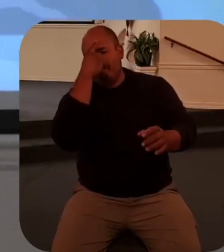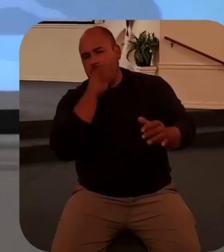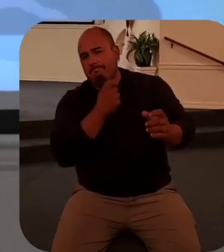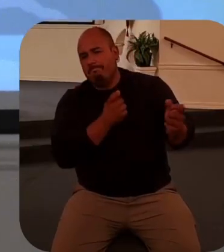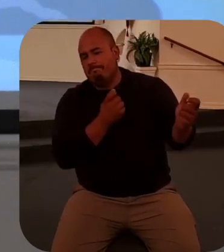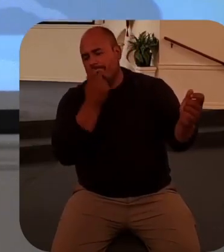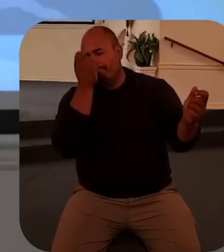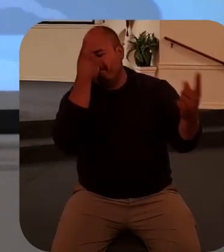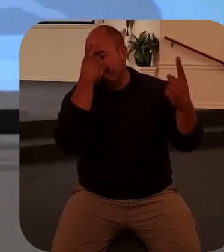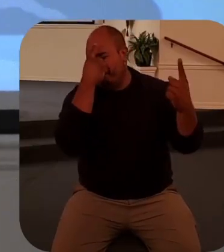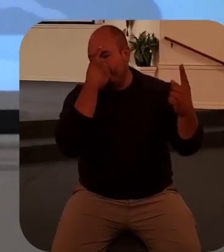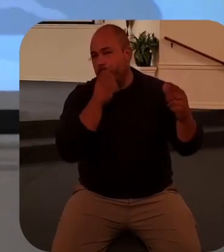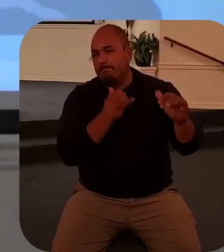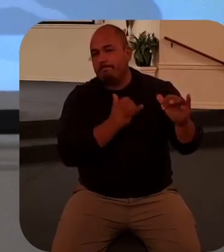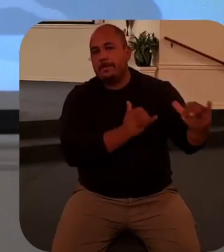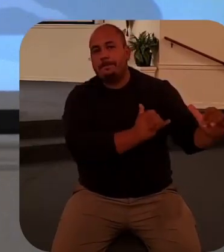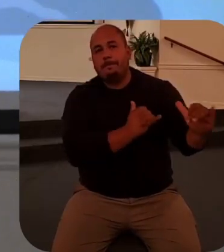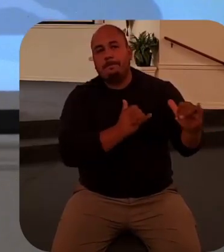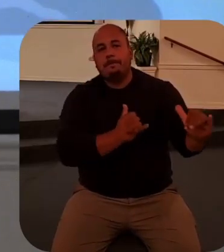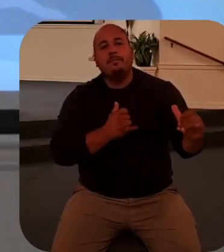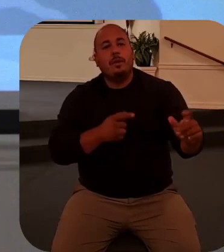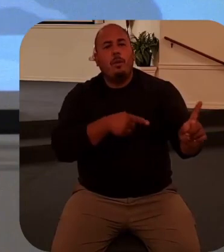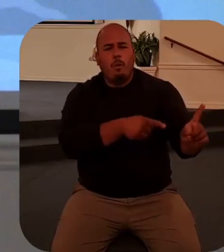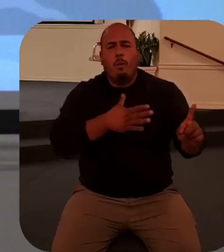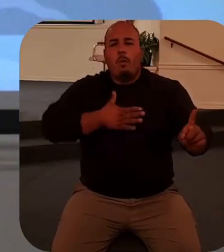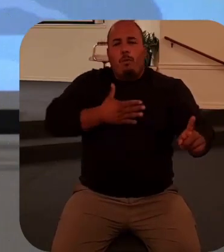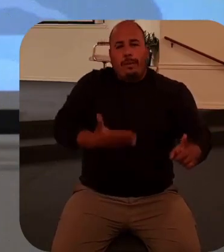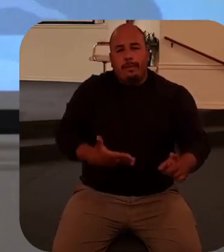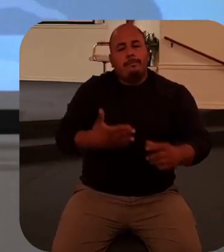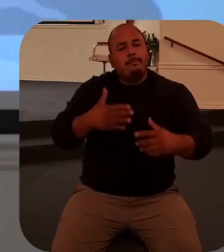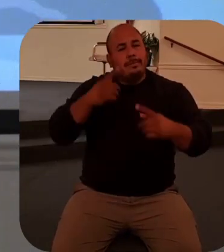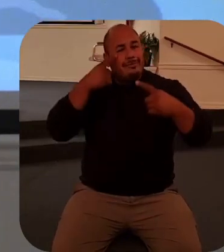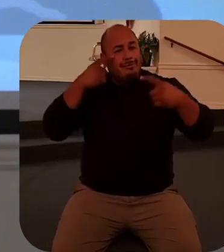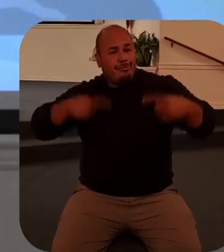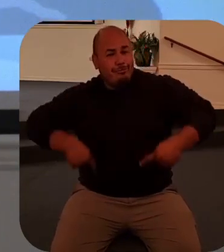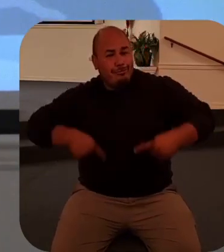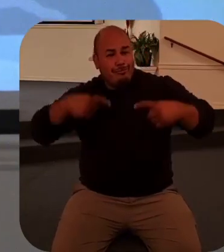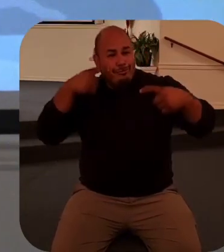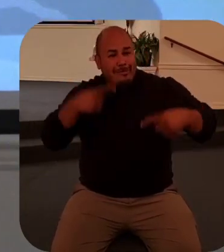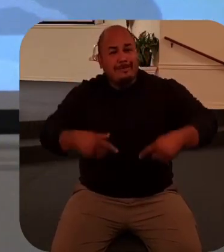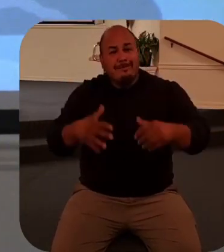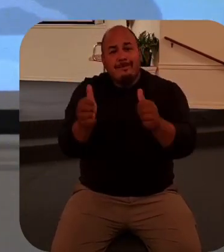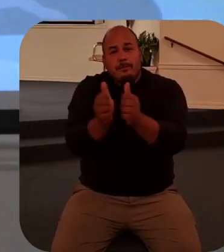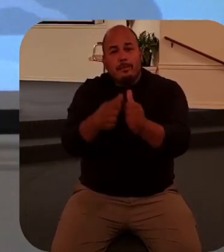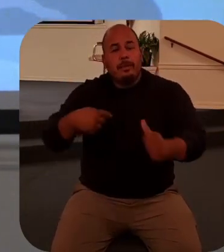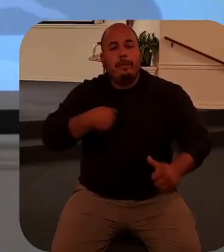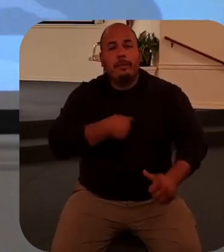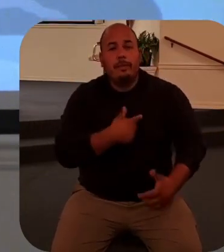and he grieves with us. Yes, he will raise the dead,